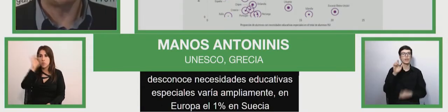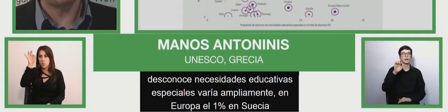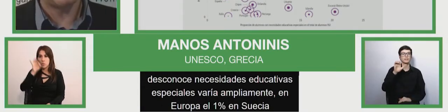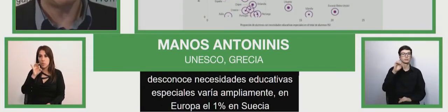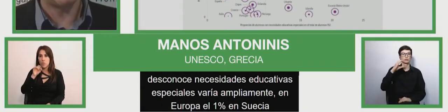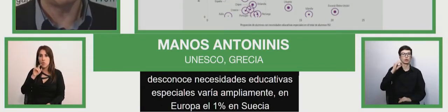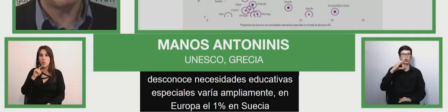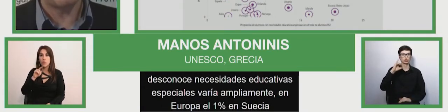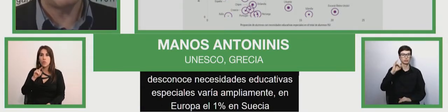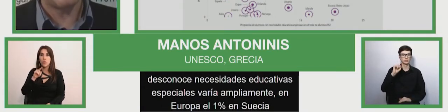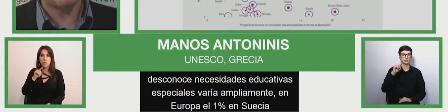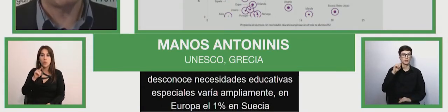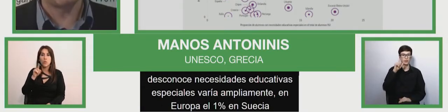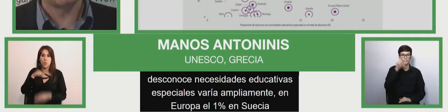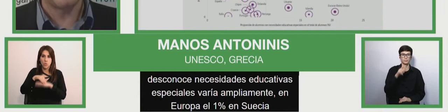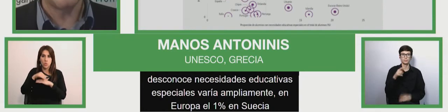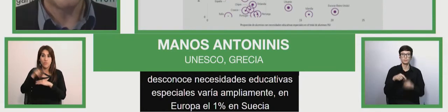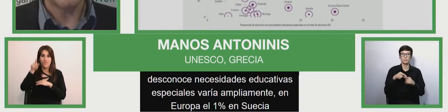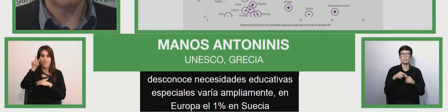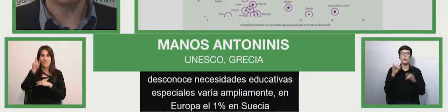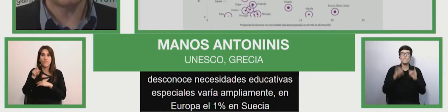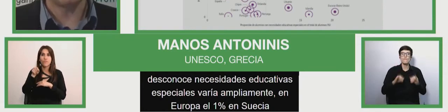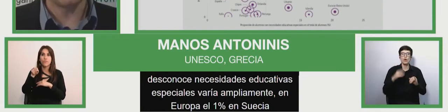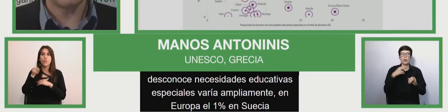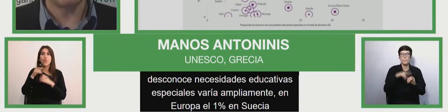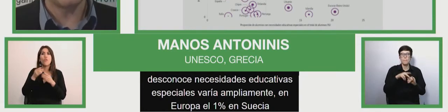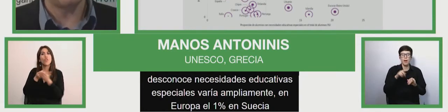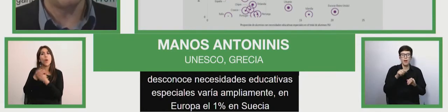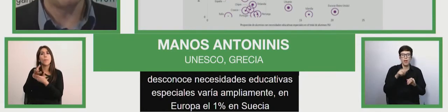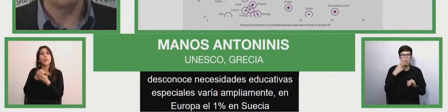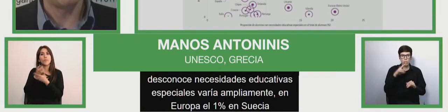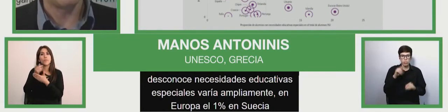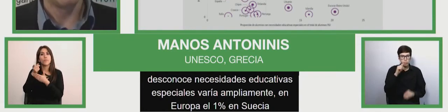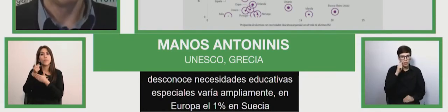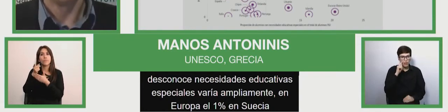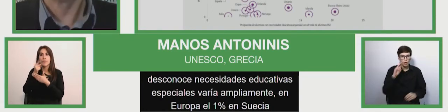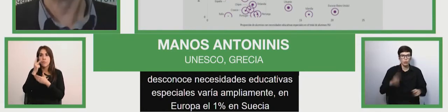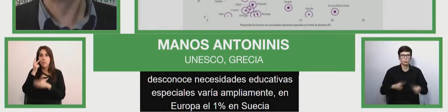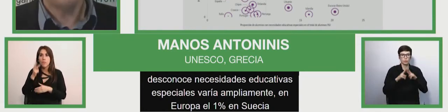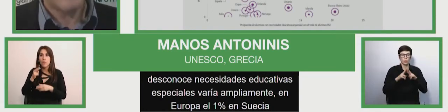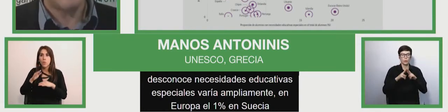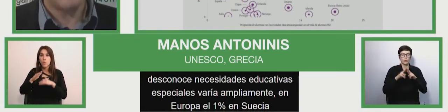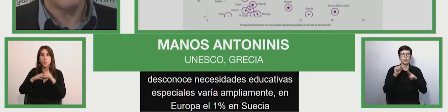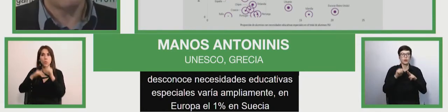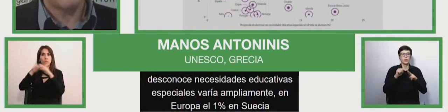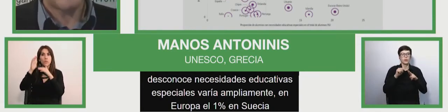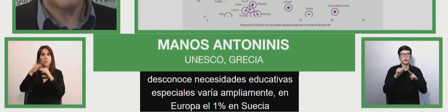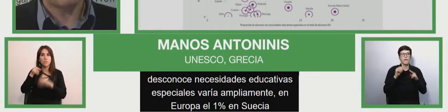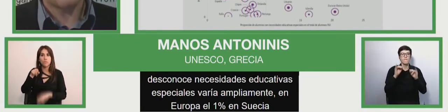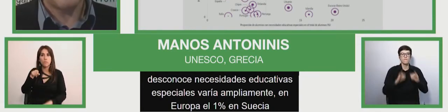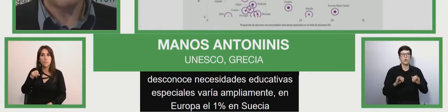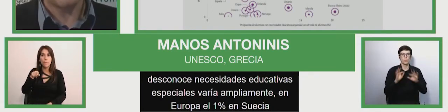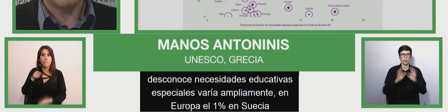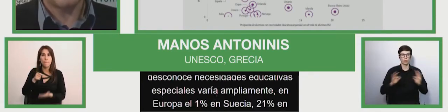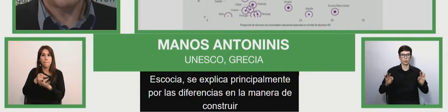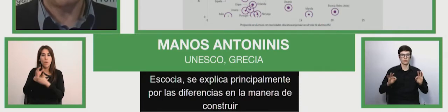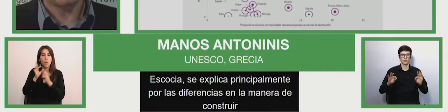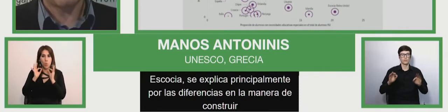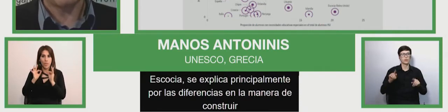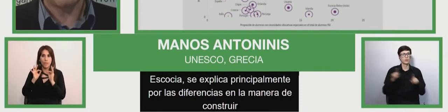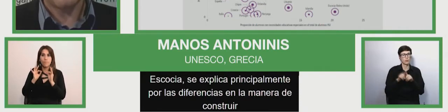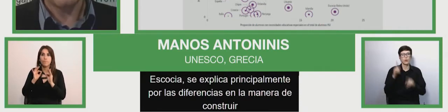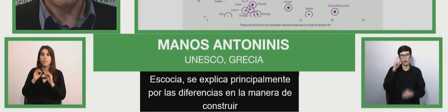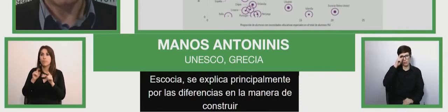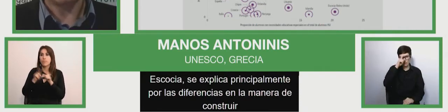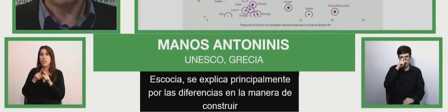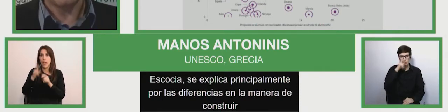this educational category is built. It is difficult to compare the prevalence of discapacity, the difficulties